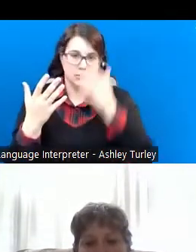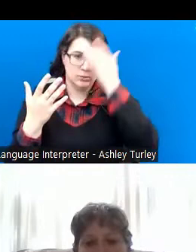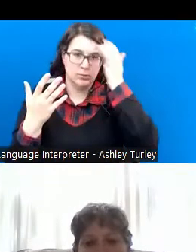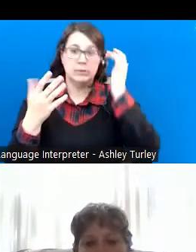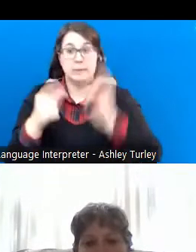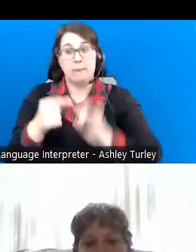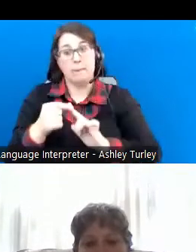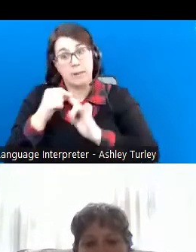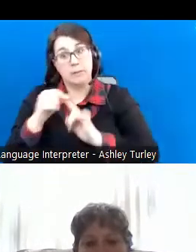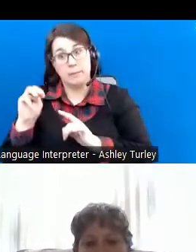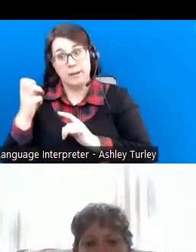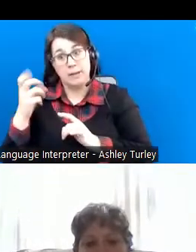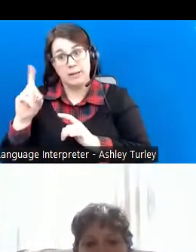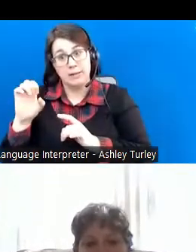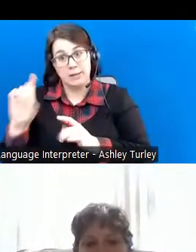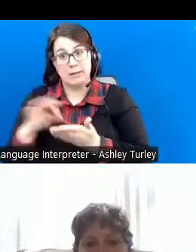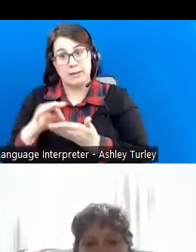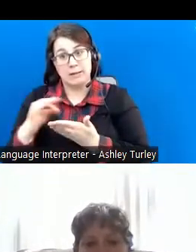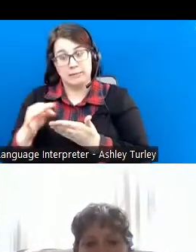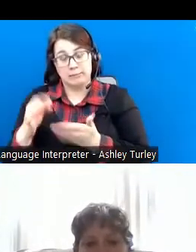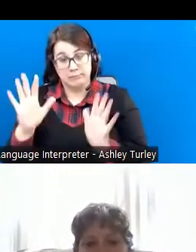benefits. So thank you, Jennifer.